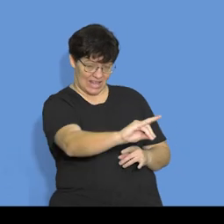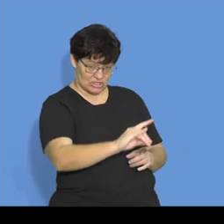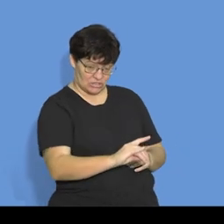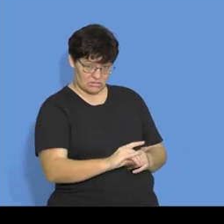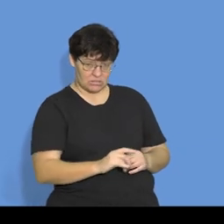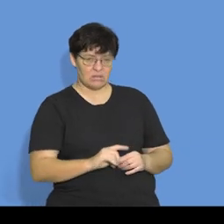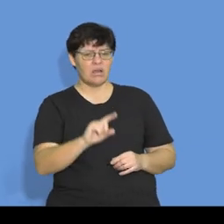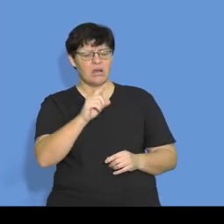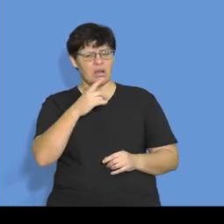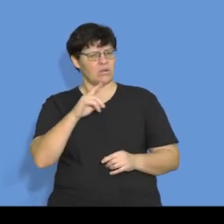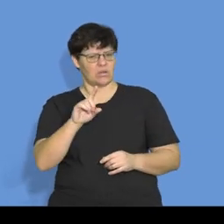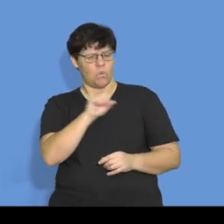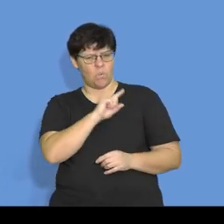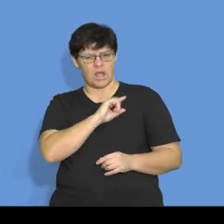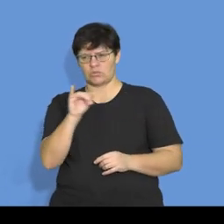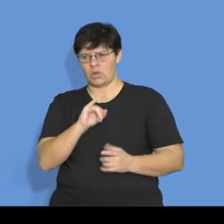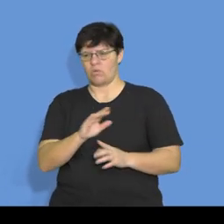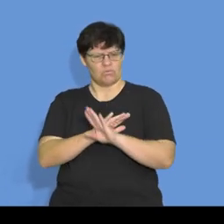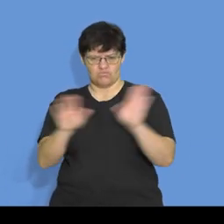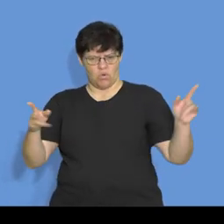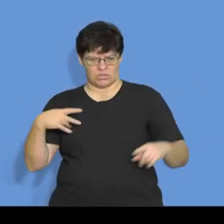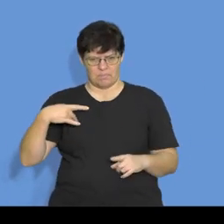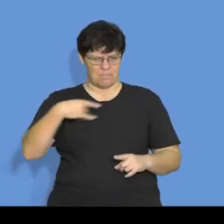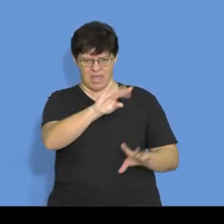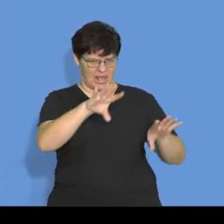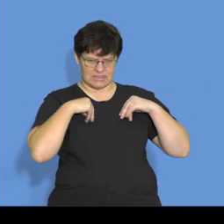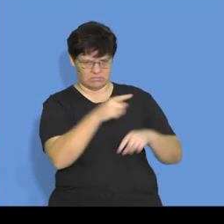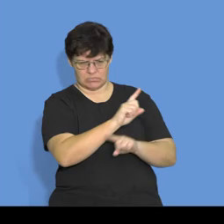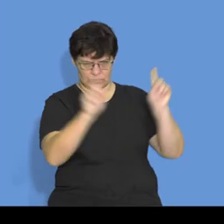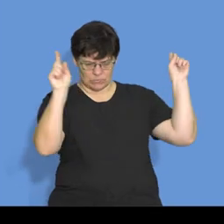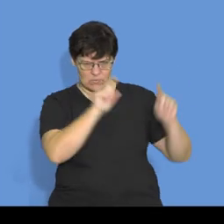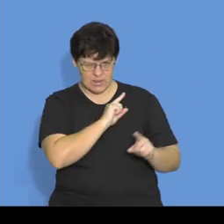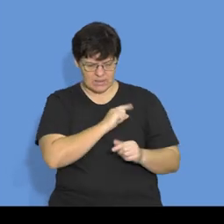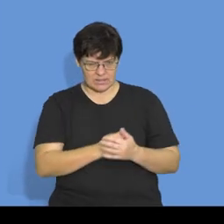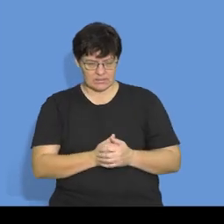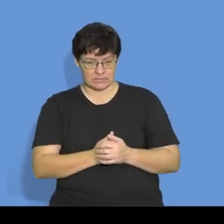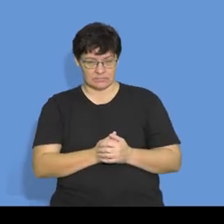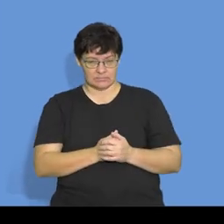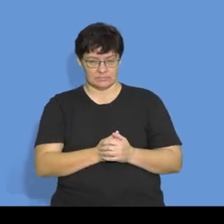reasons why Zoukeli should not accept this offer. Okay.